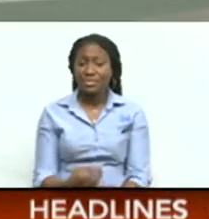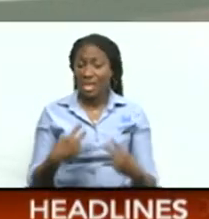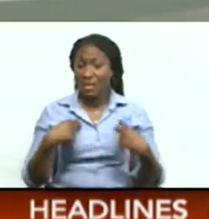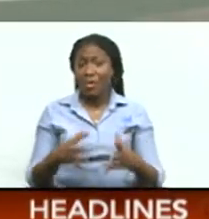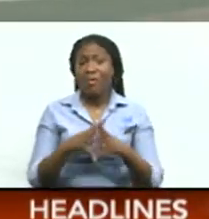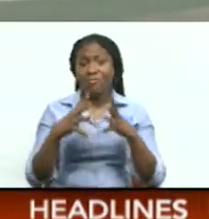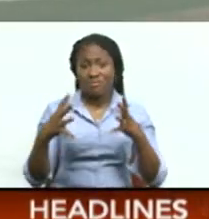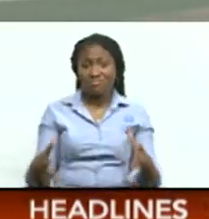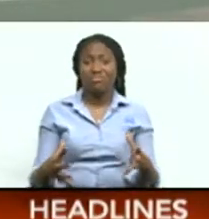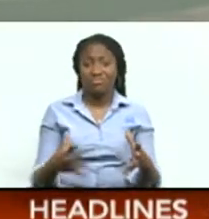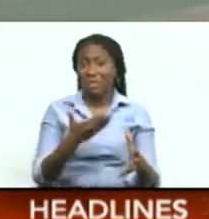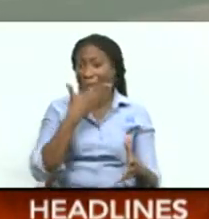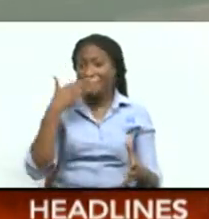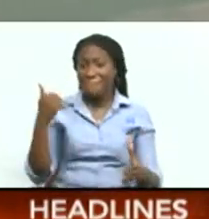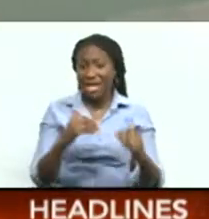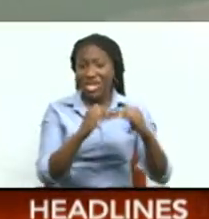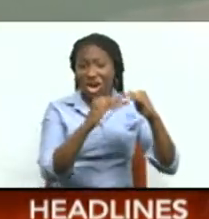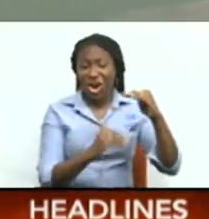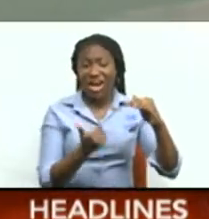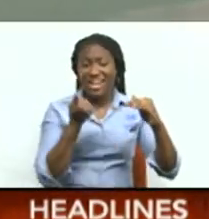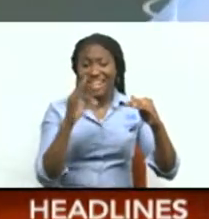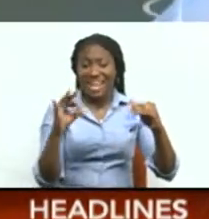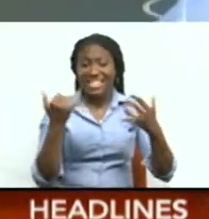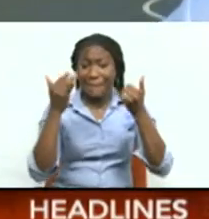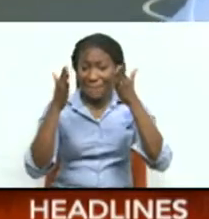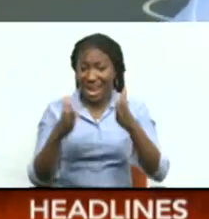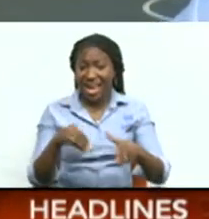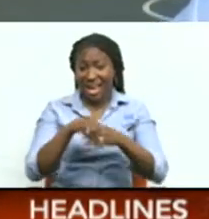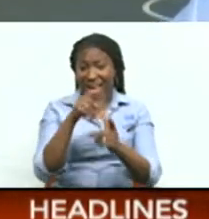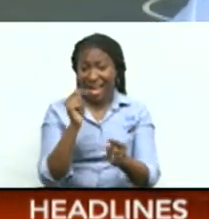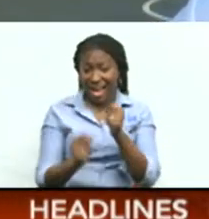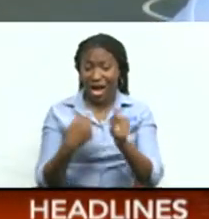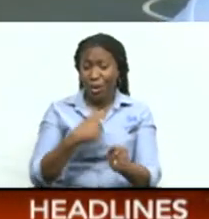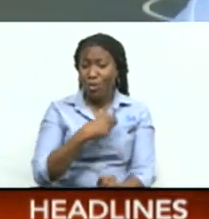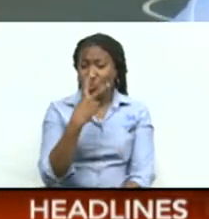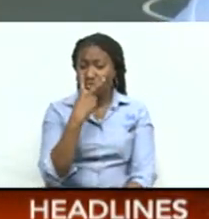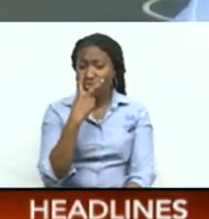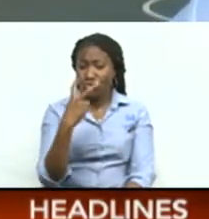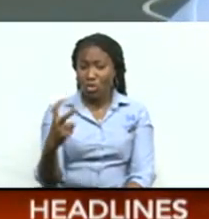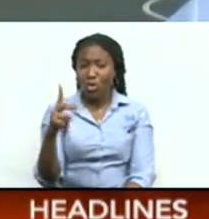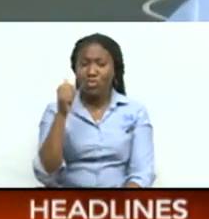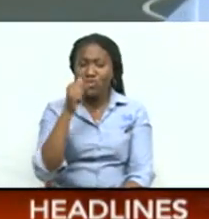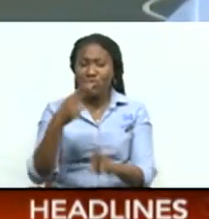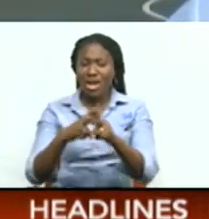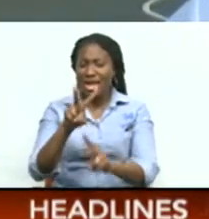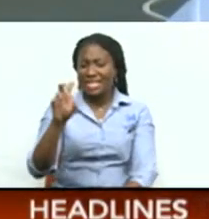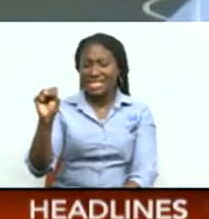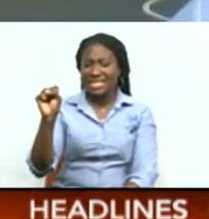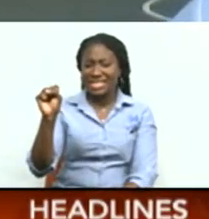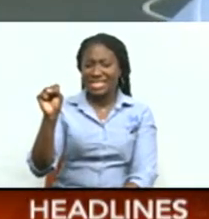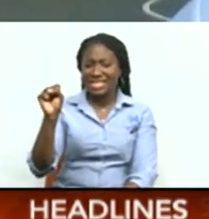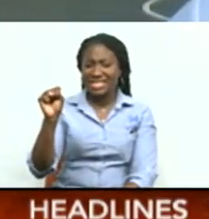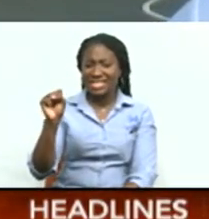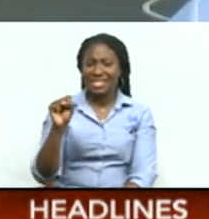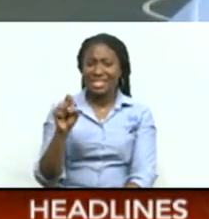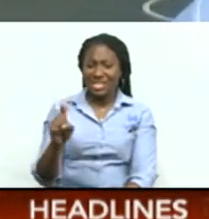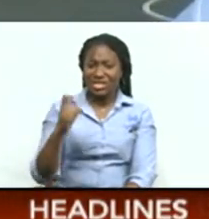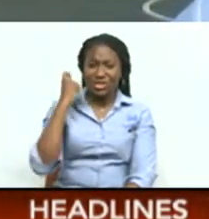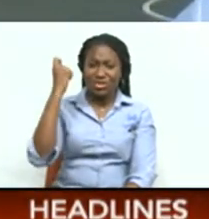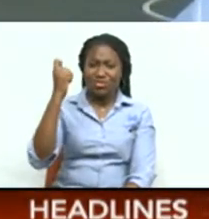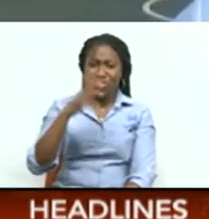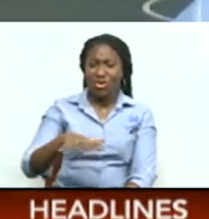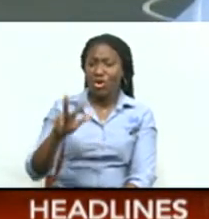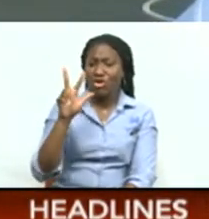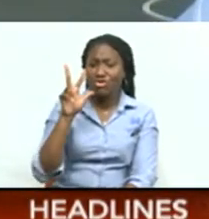Some of the best under-19 players in the country We saw Vanessa Serrett On the winning team I think they win about